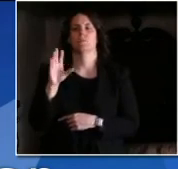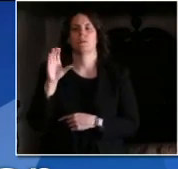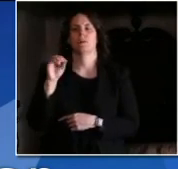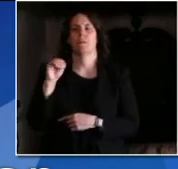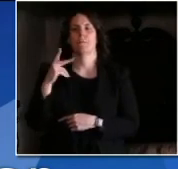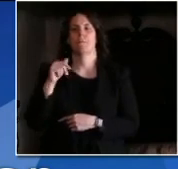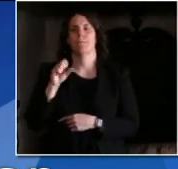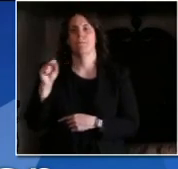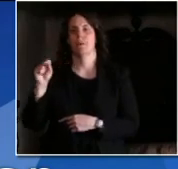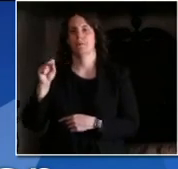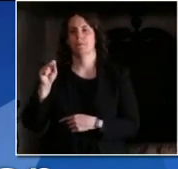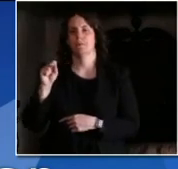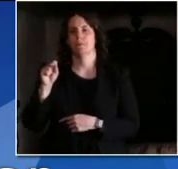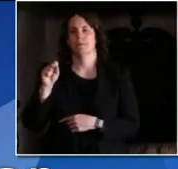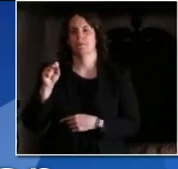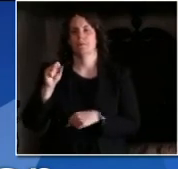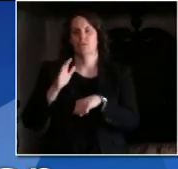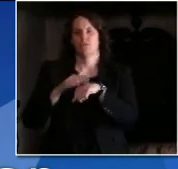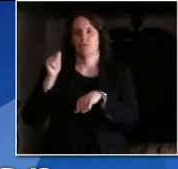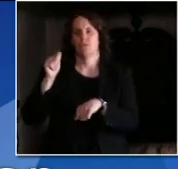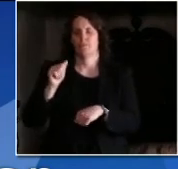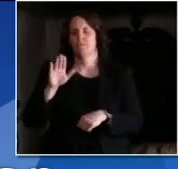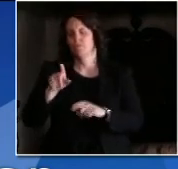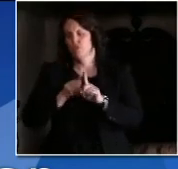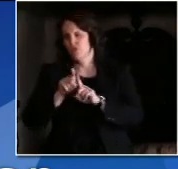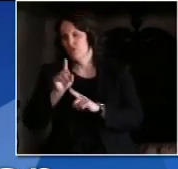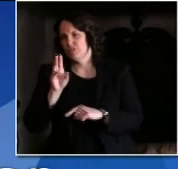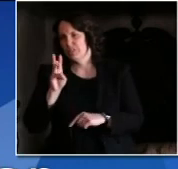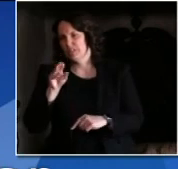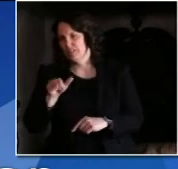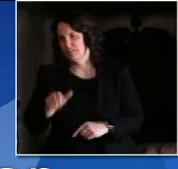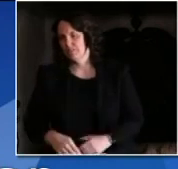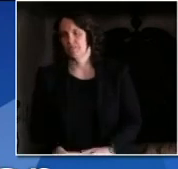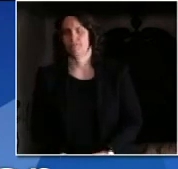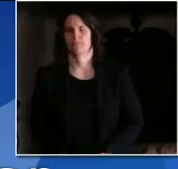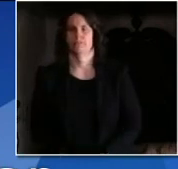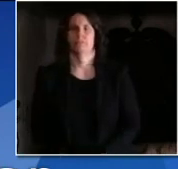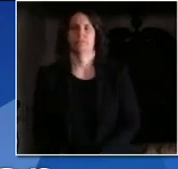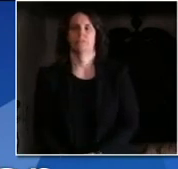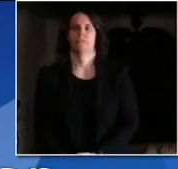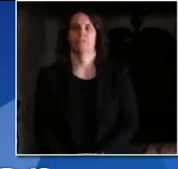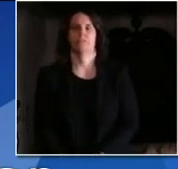and a reminder star six to mute and unmute your phones Catherine Keller